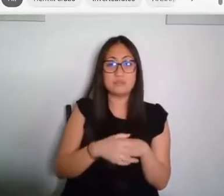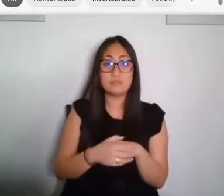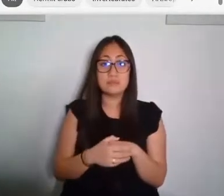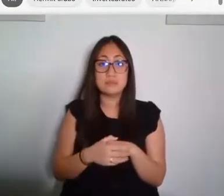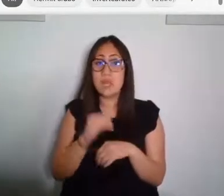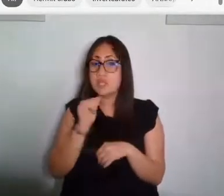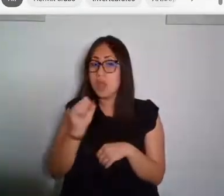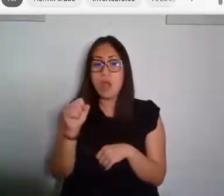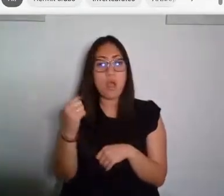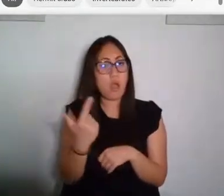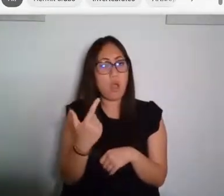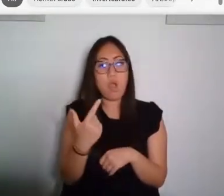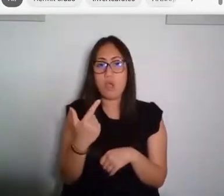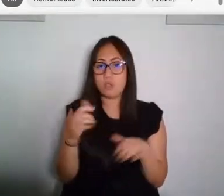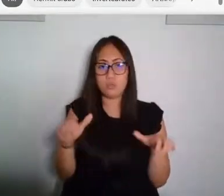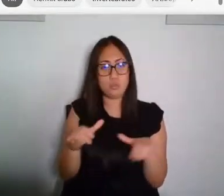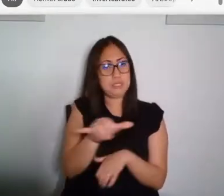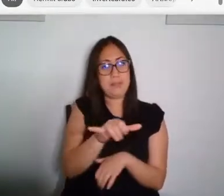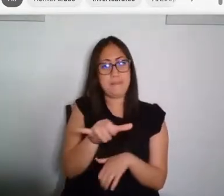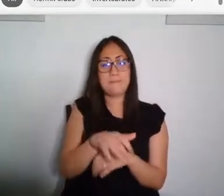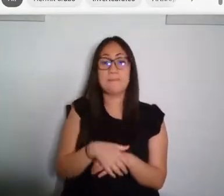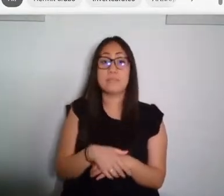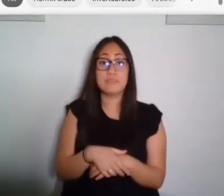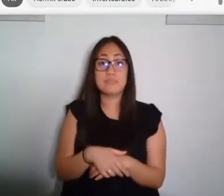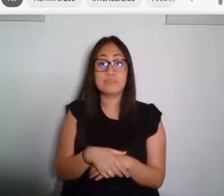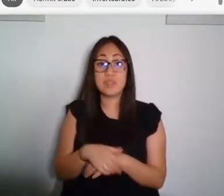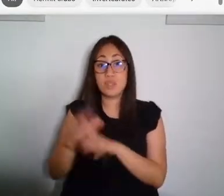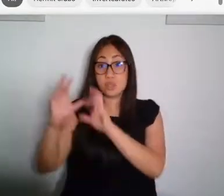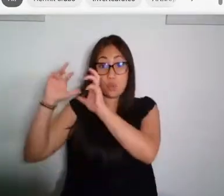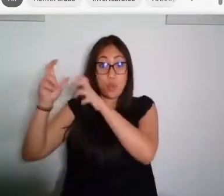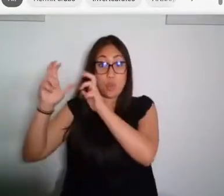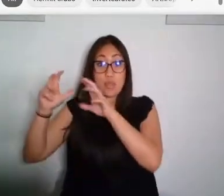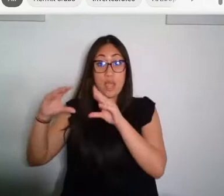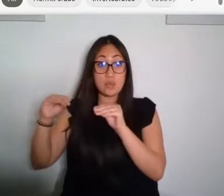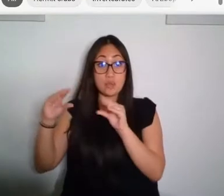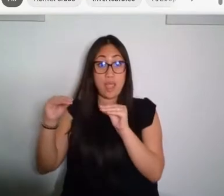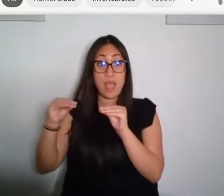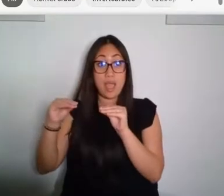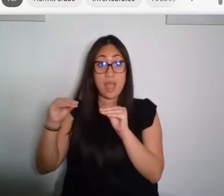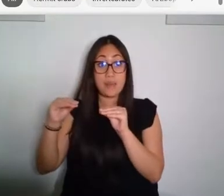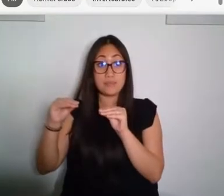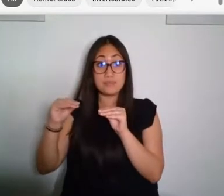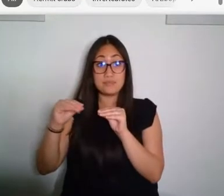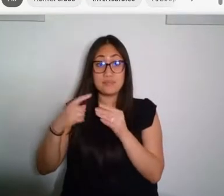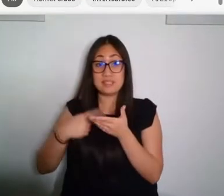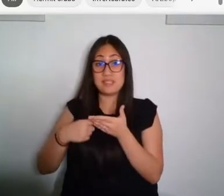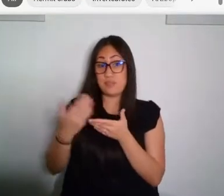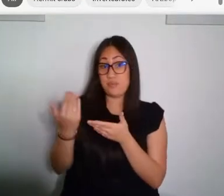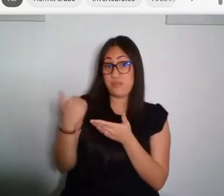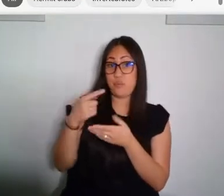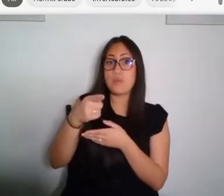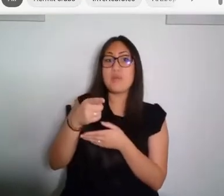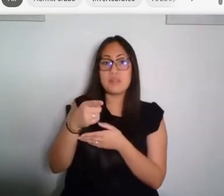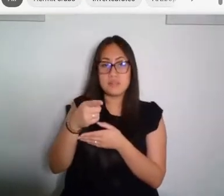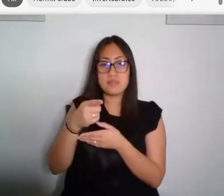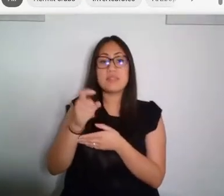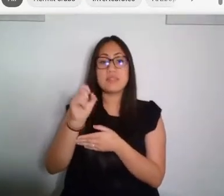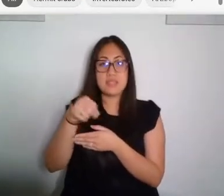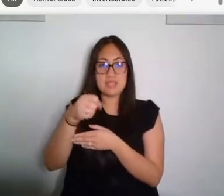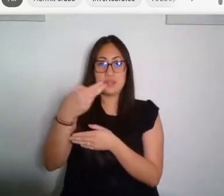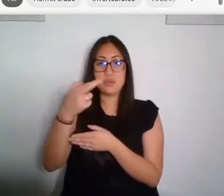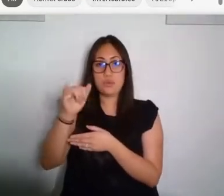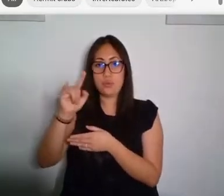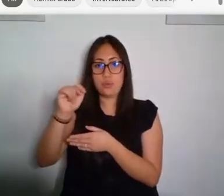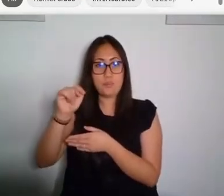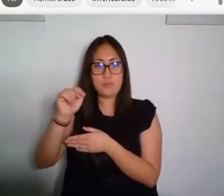crabs do this. Taxonomically speaking, the coconut crabs we've discussed in a previous episode are hermit crabs, but they don't use a